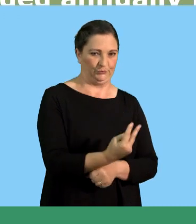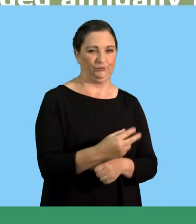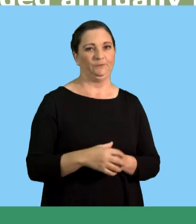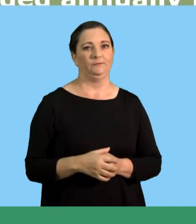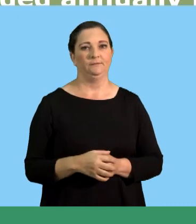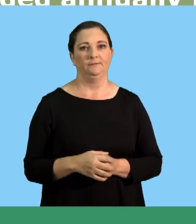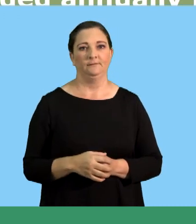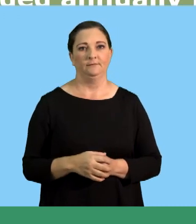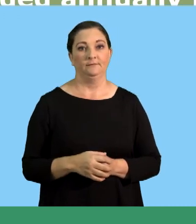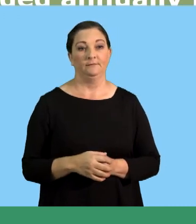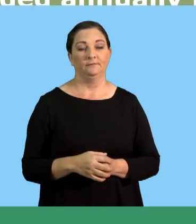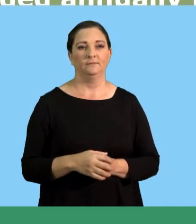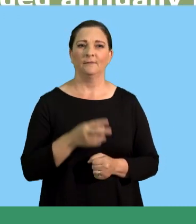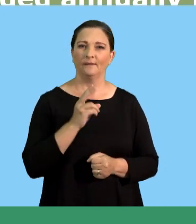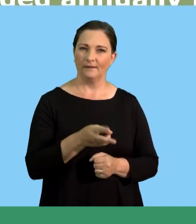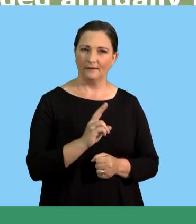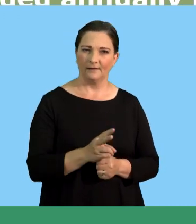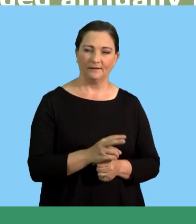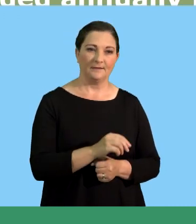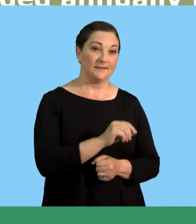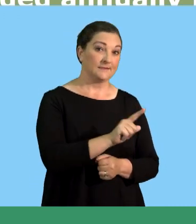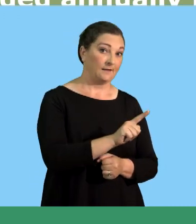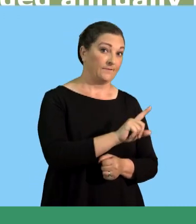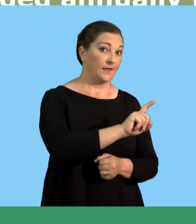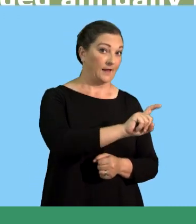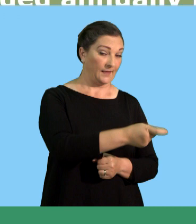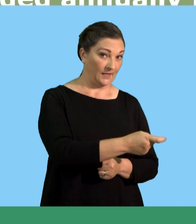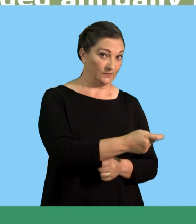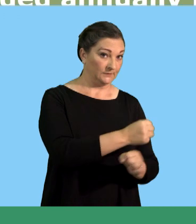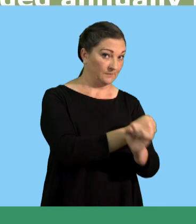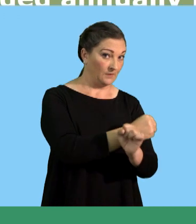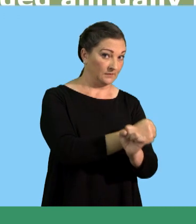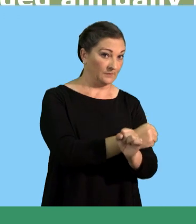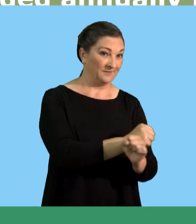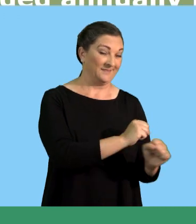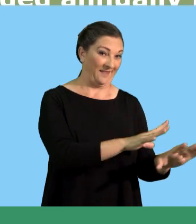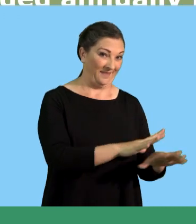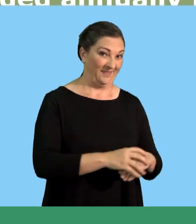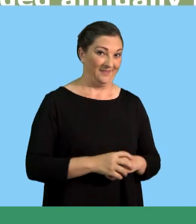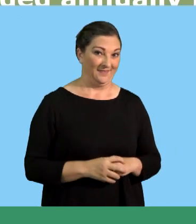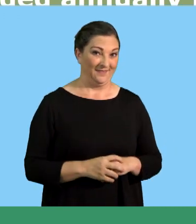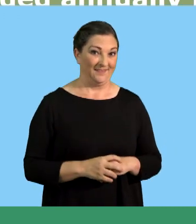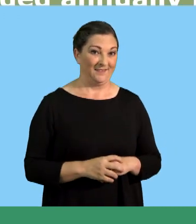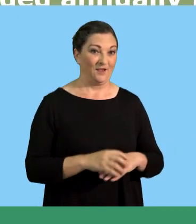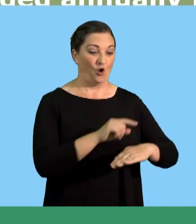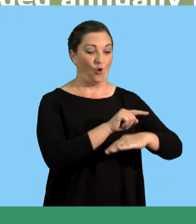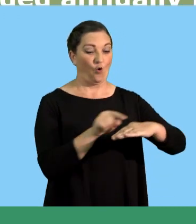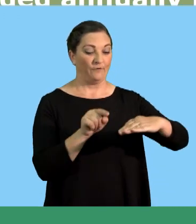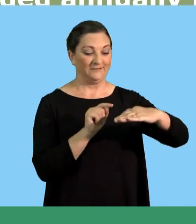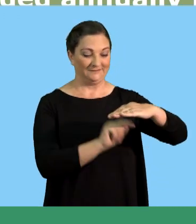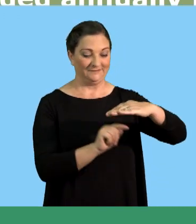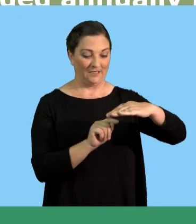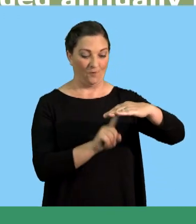year two and say, again, 7,000.,000. Multiply by